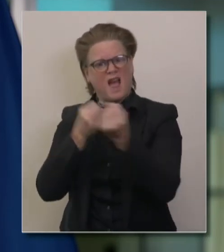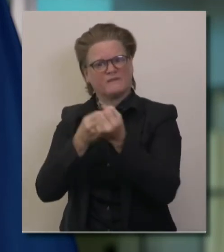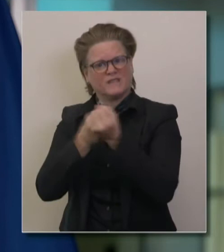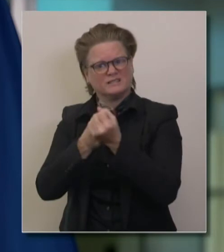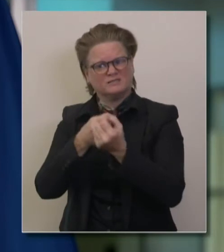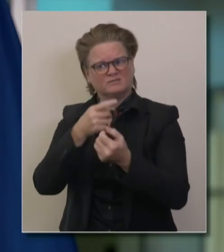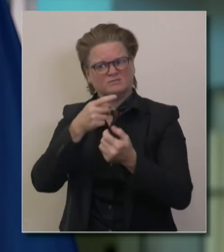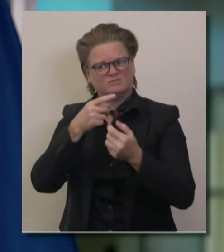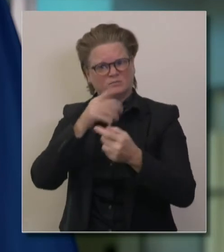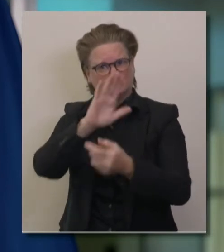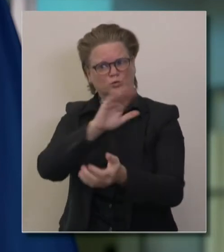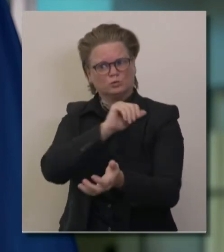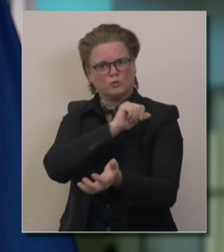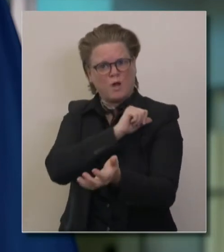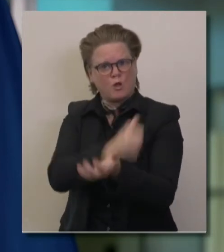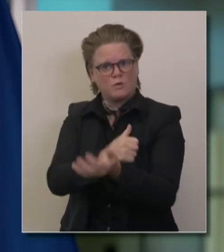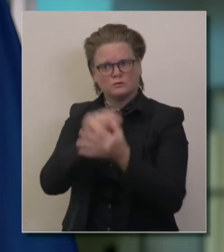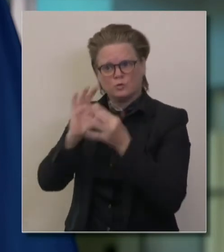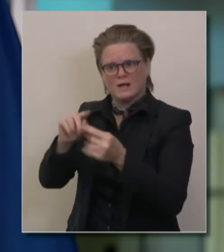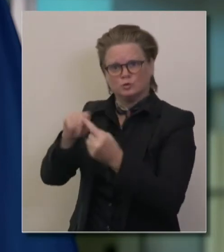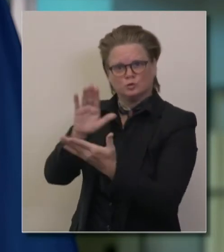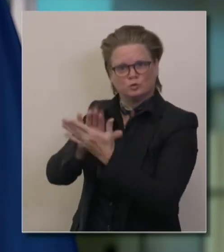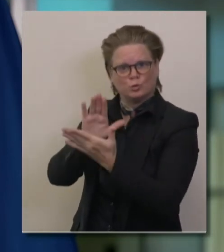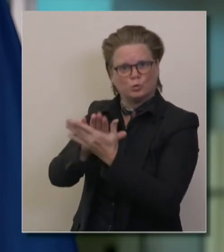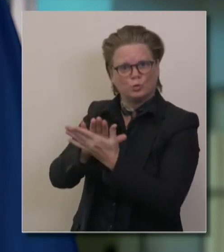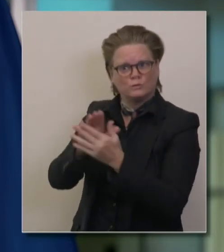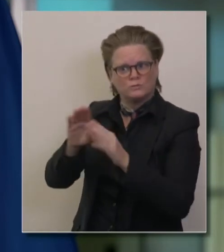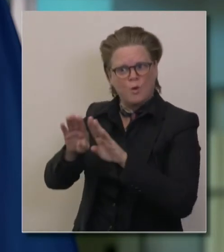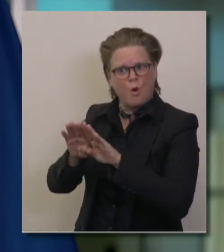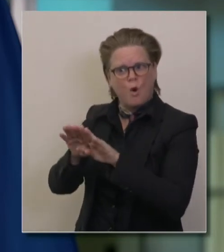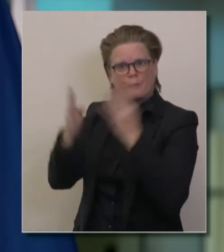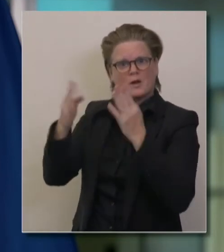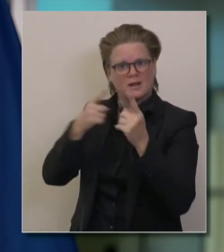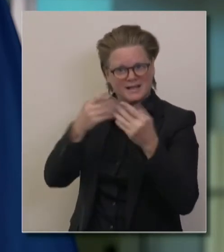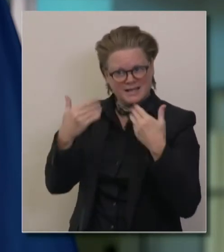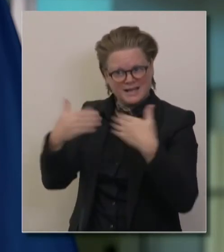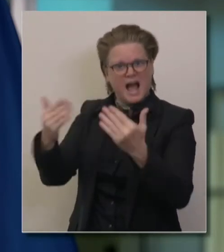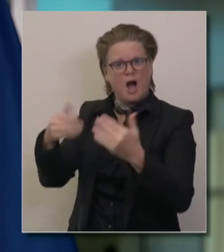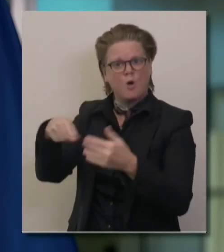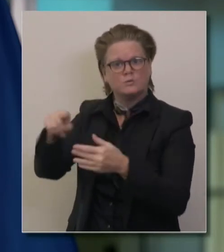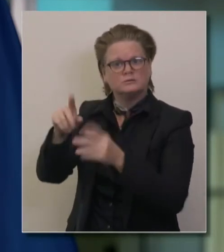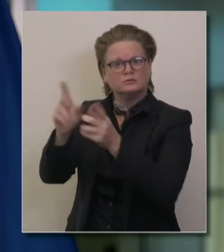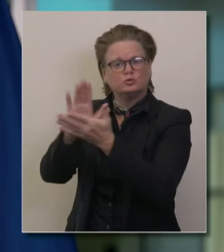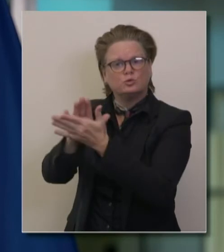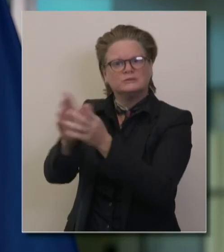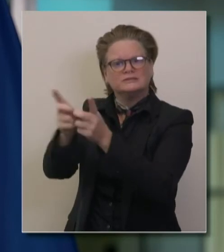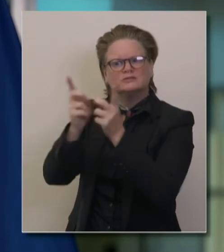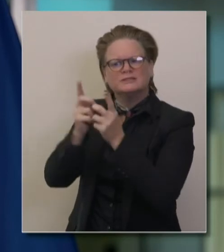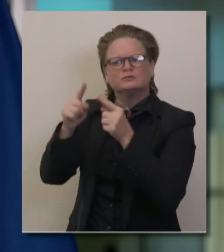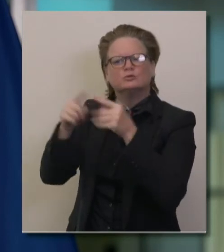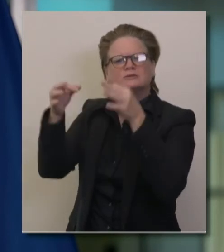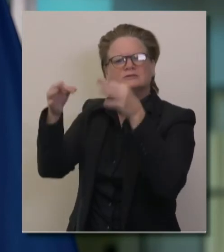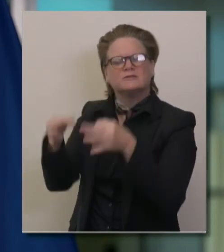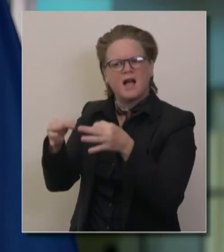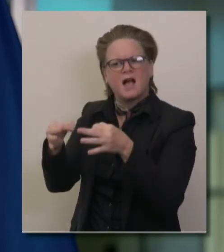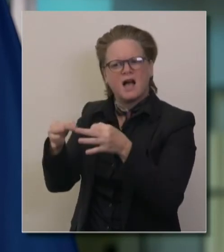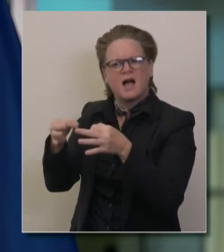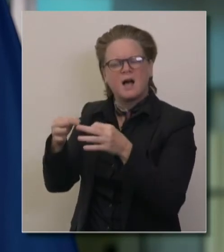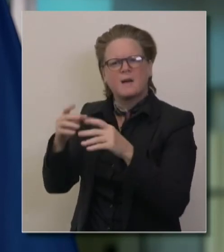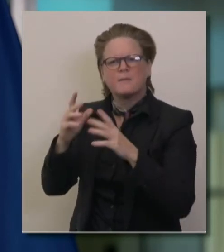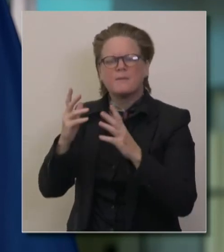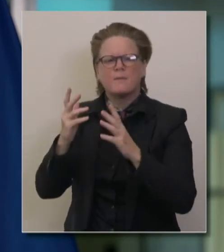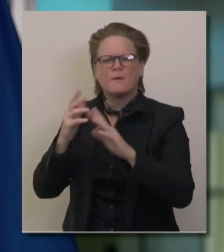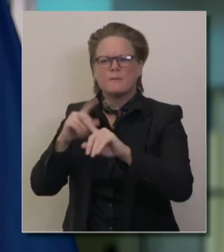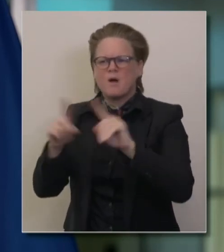reopenings. You're allowing school districts, local school districts decide. And I guess I want to know why that is. And what do you say to parents who